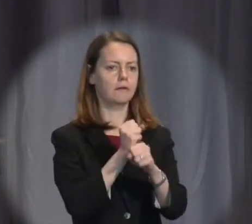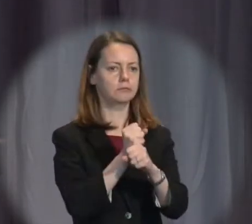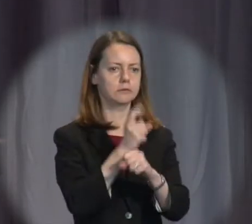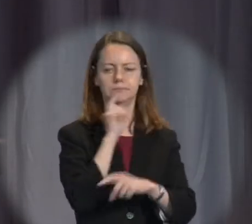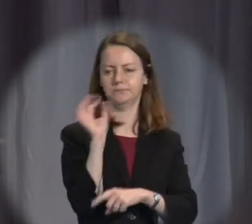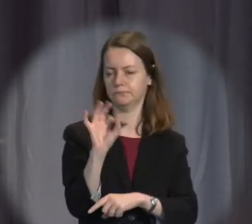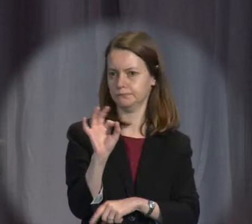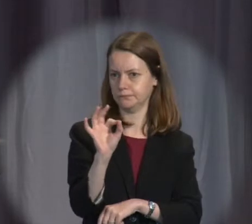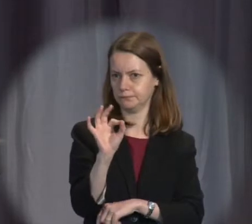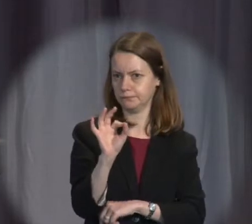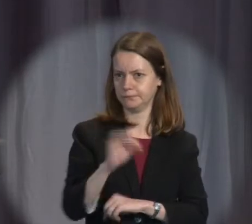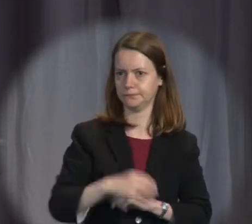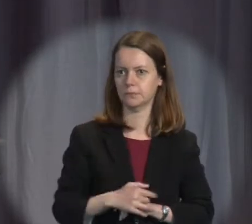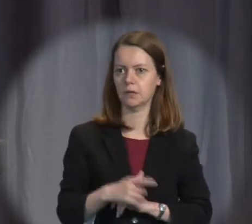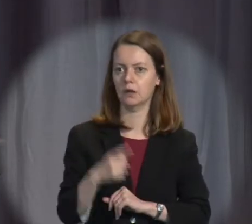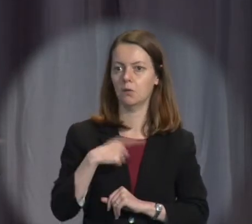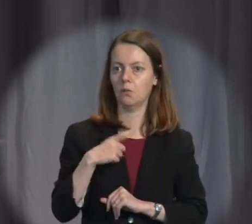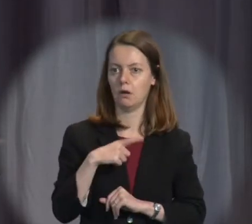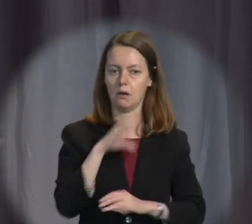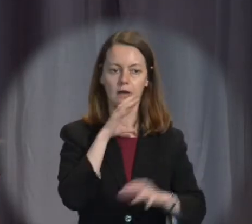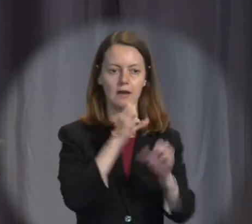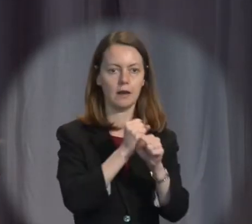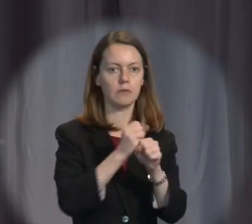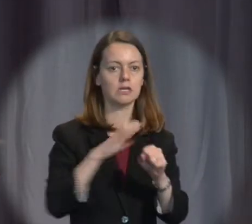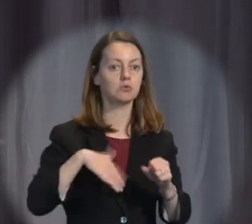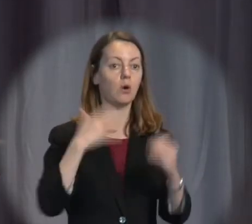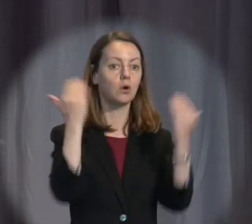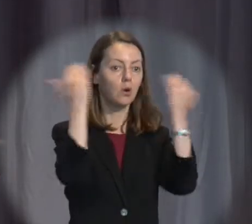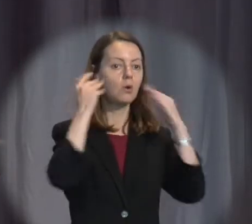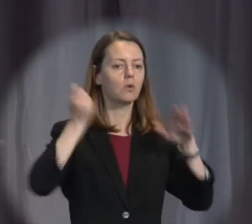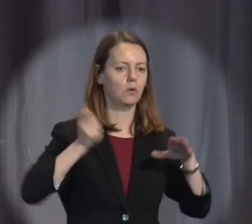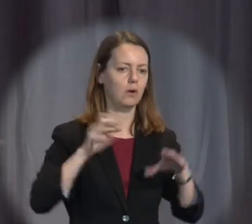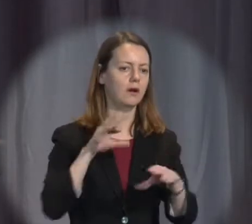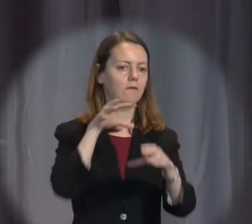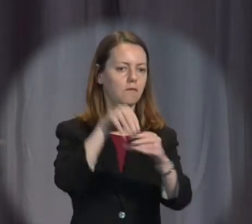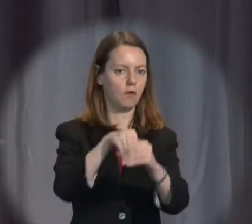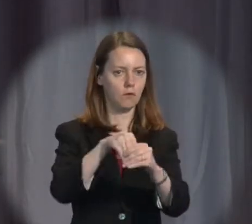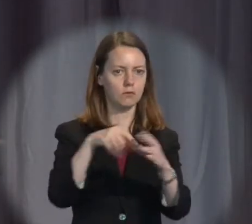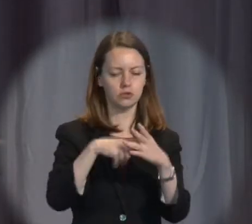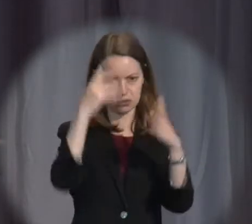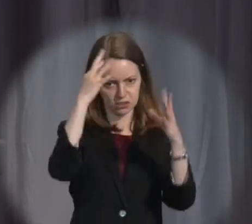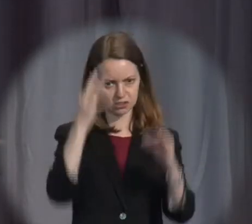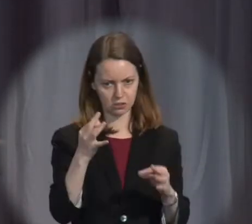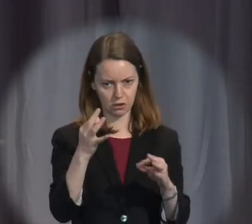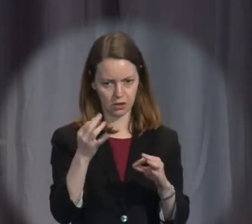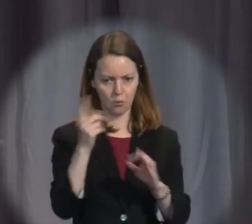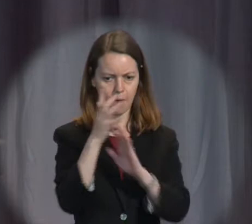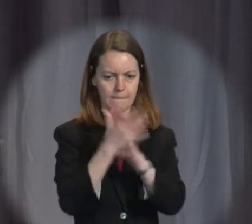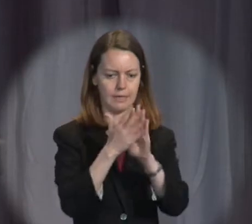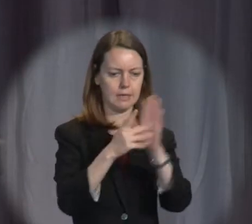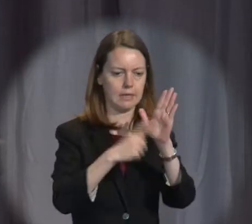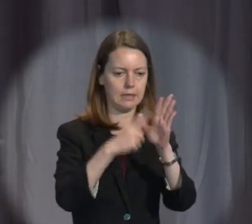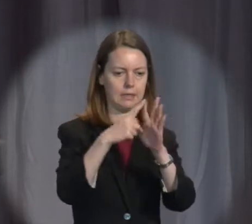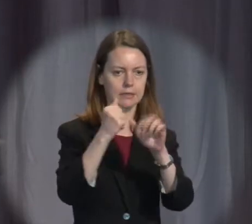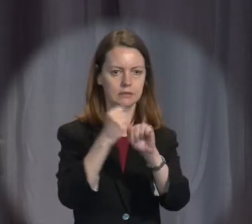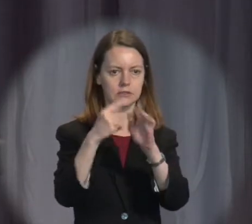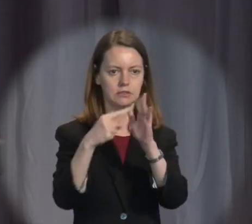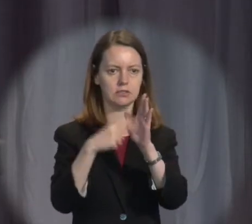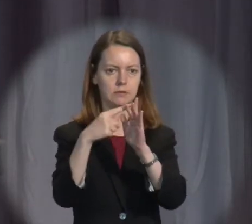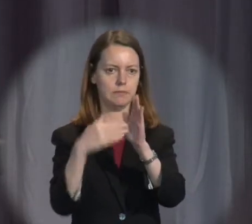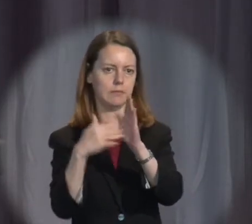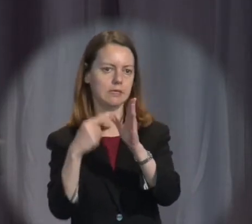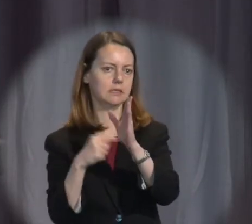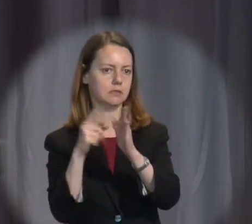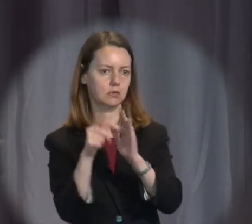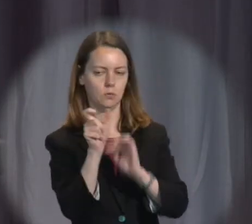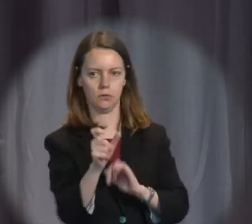of understanding because the government did not want the courts to play any role in determining what legitimate means. We